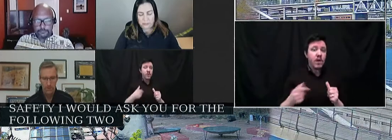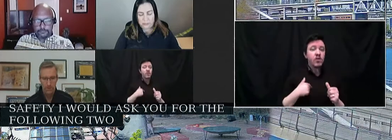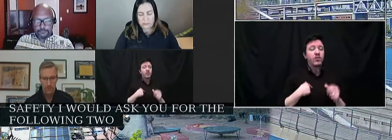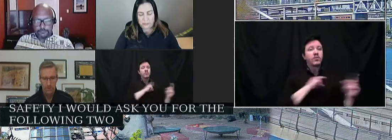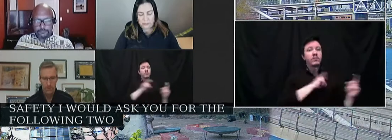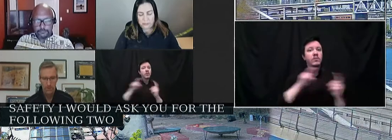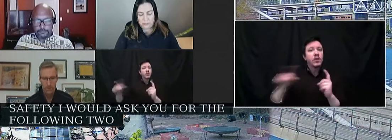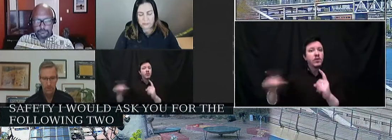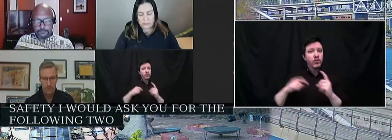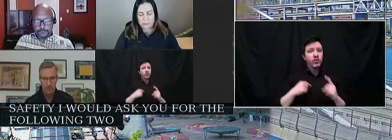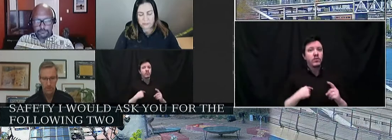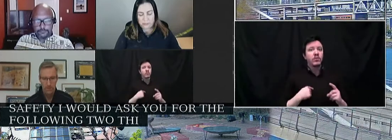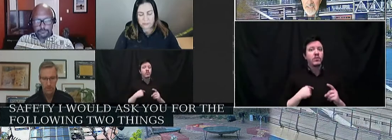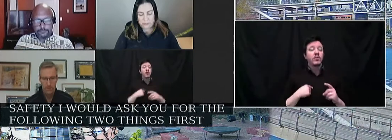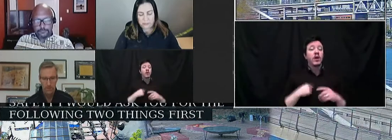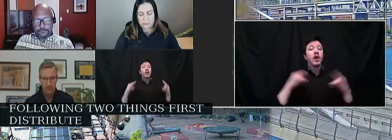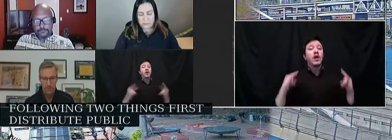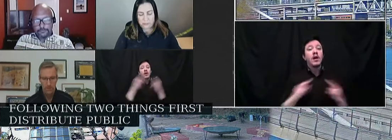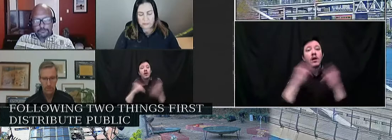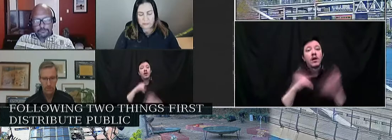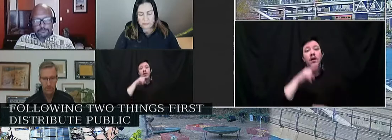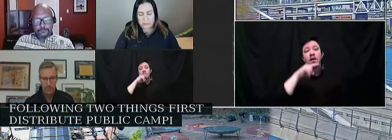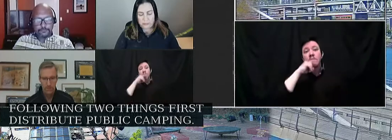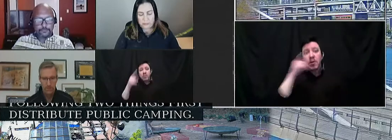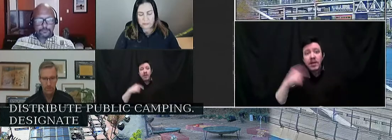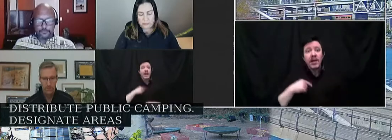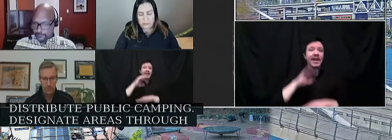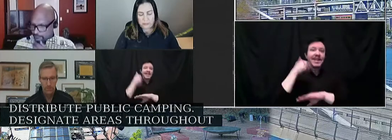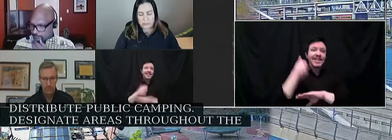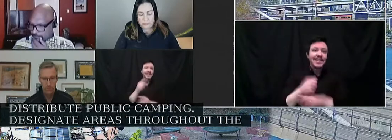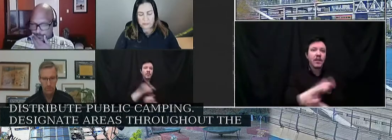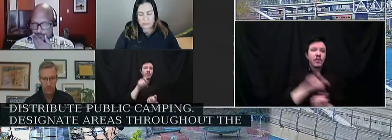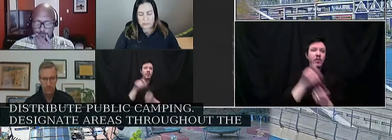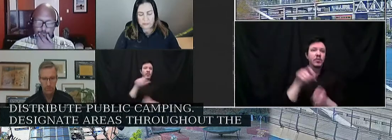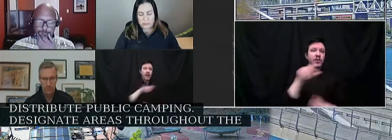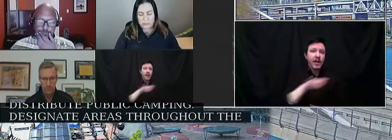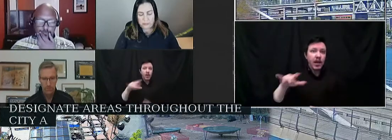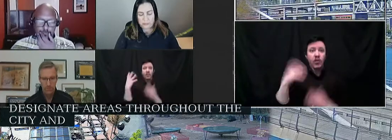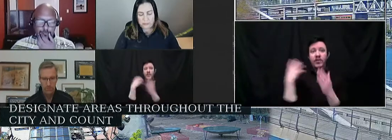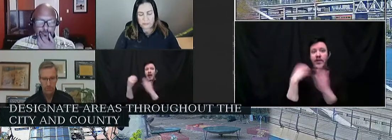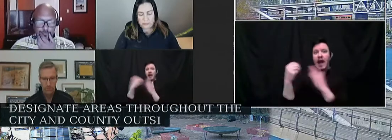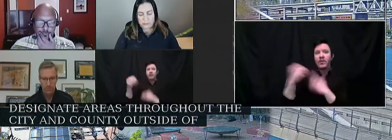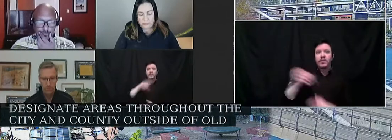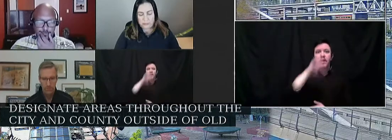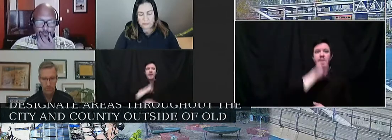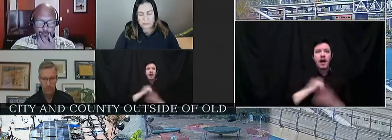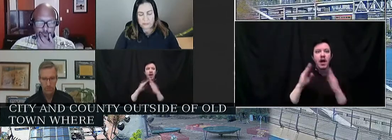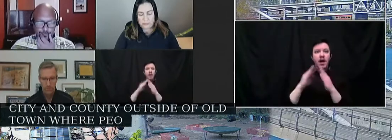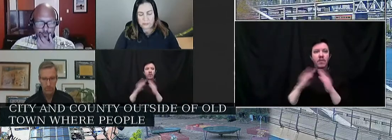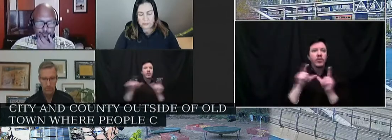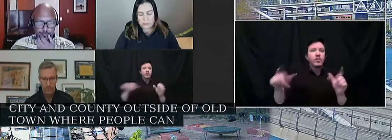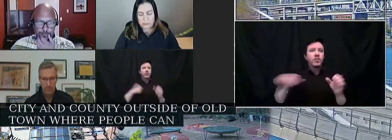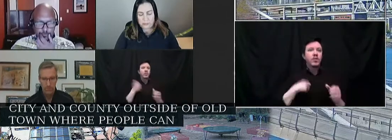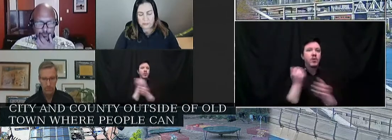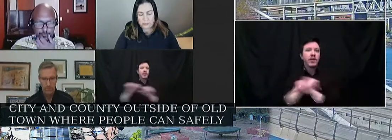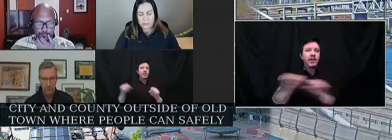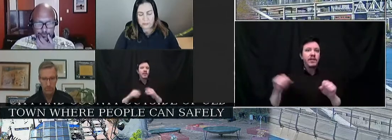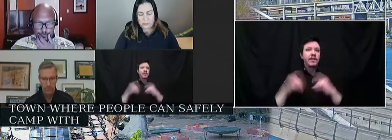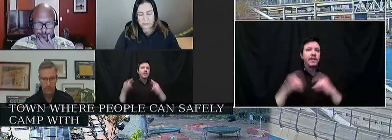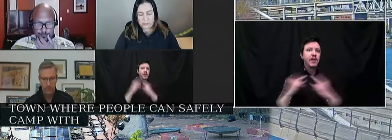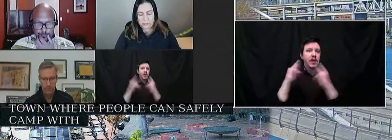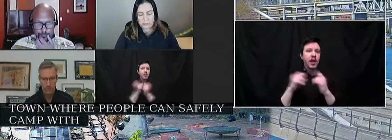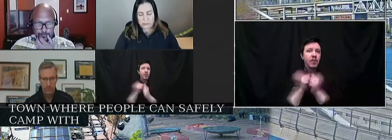camping. Designate areas throughout the city and county outside of Old Town where people can safely camp with toilets, trash,